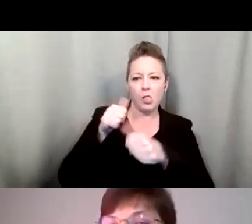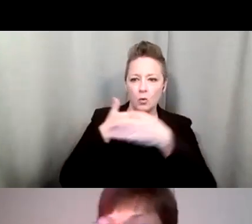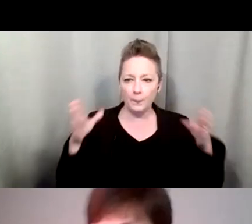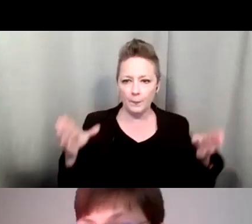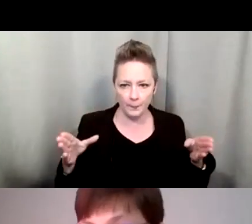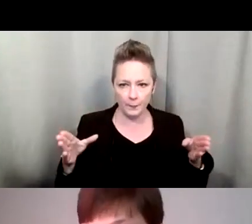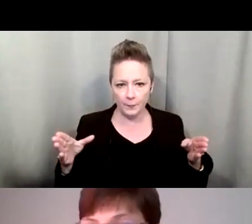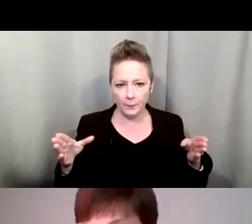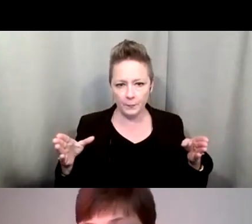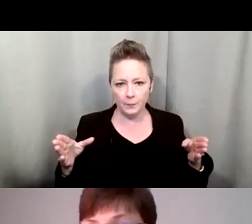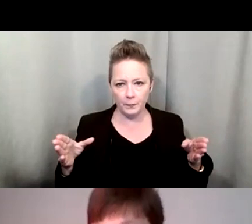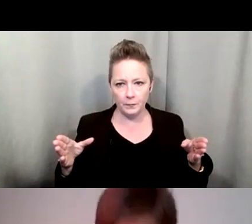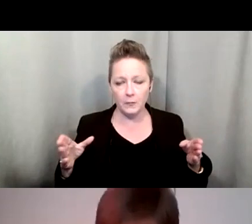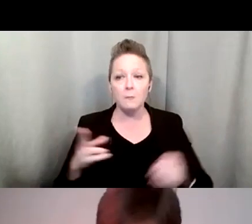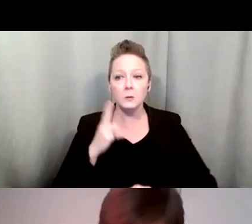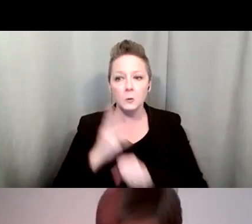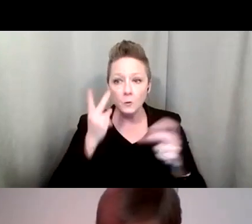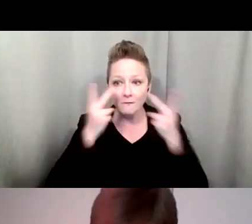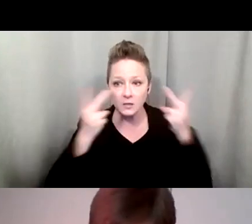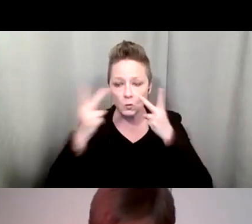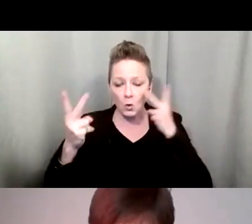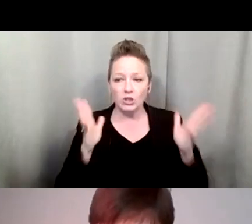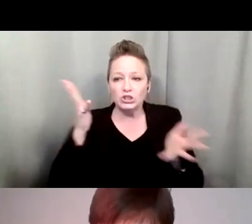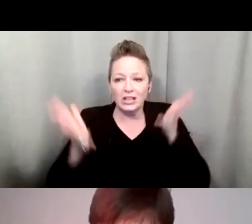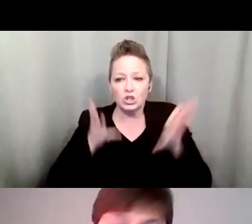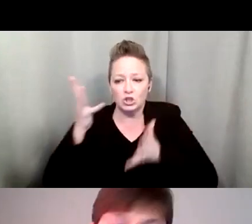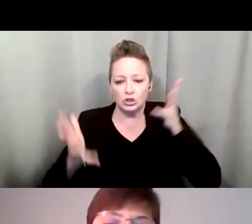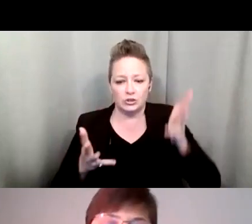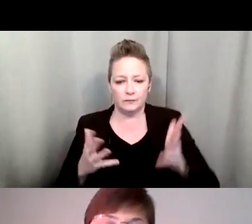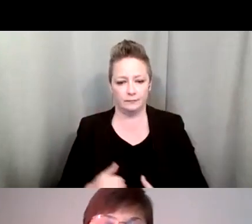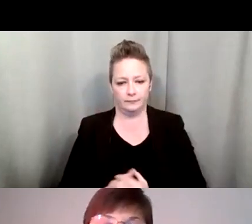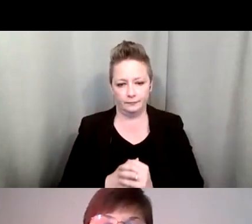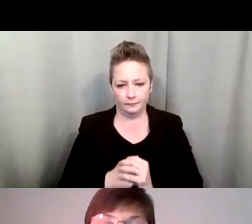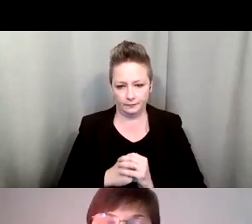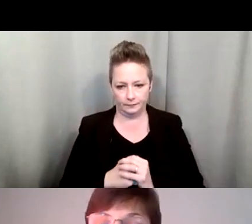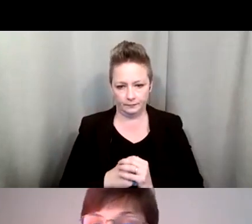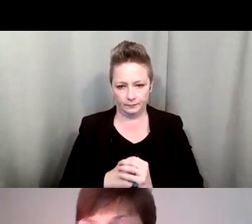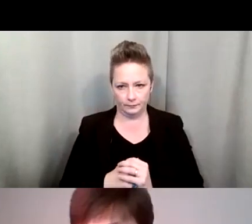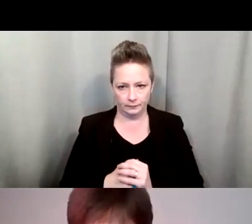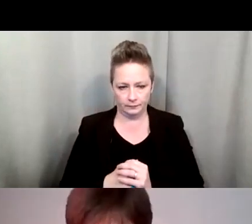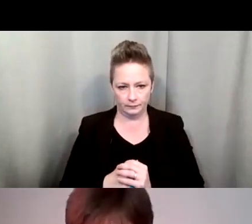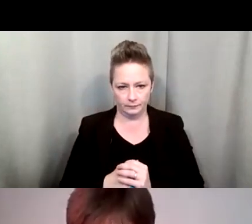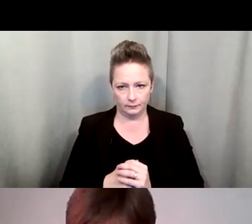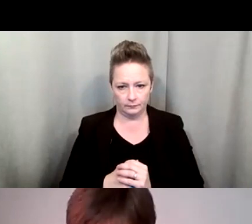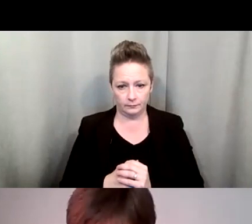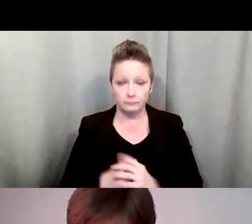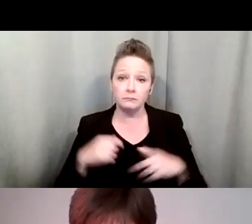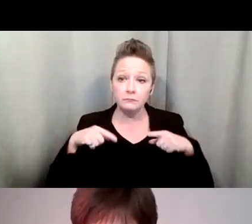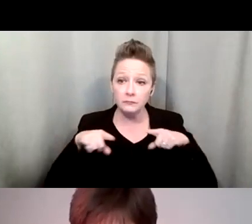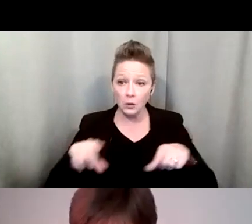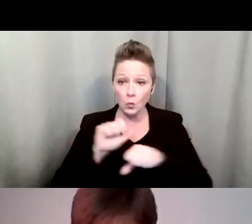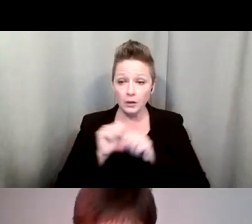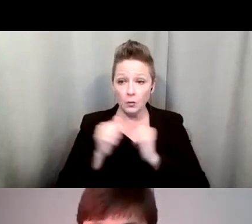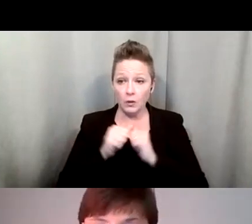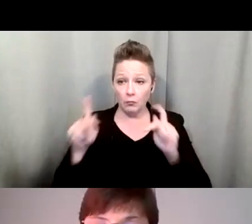Whatever it means, but use visual aid. It's gestures, okay? Now, as you're working with a person with a